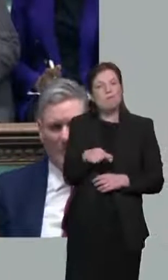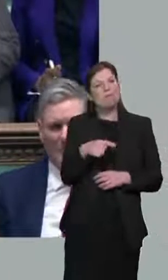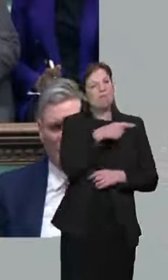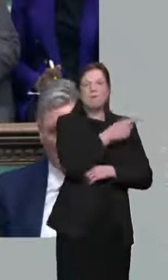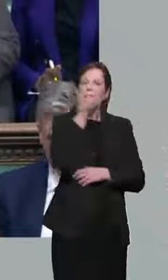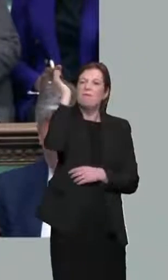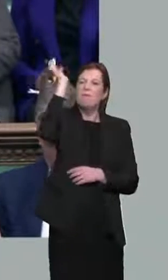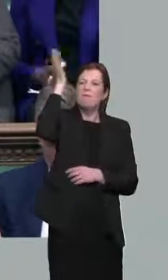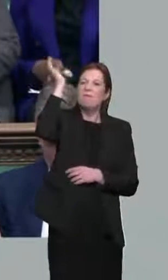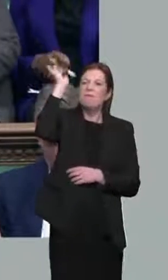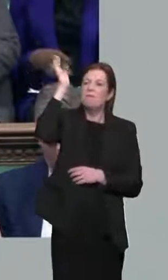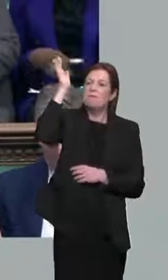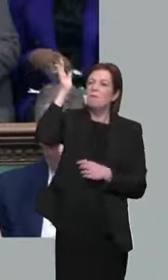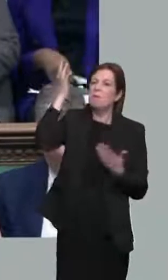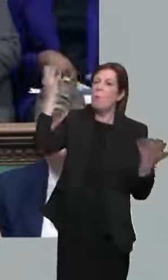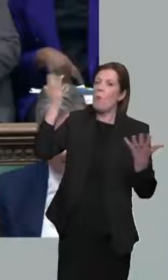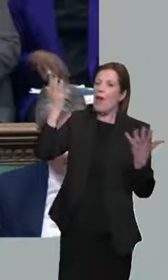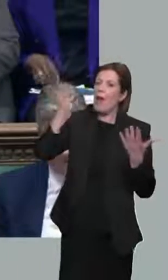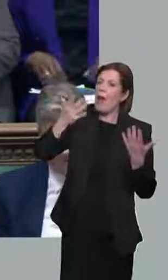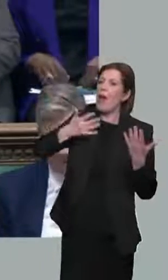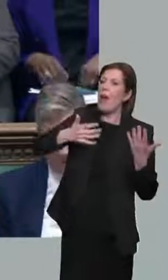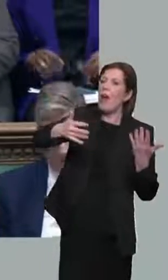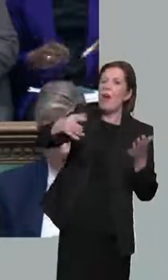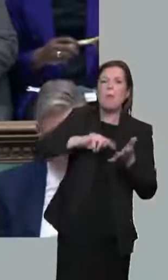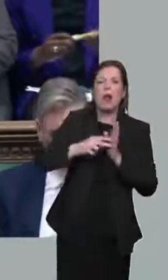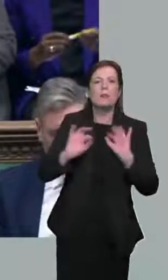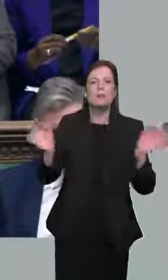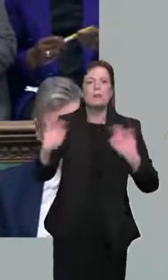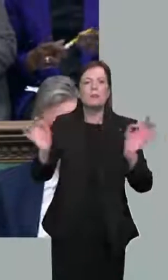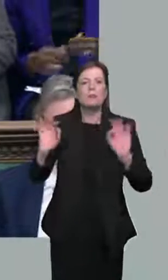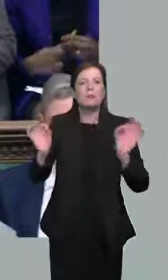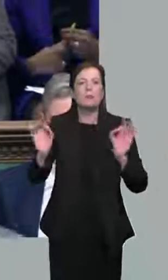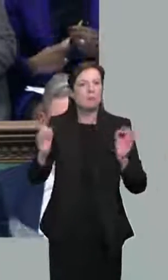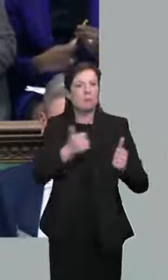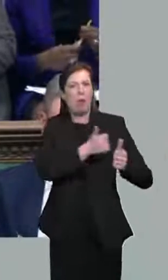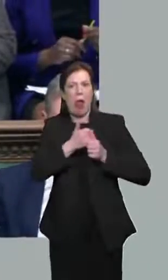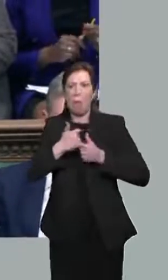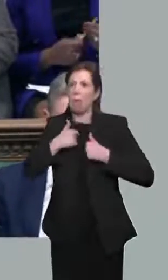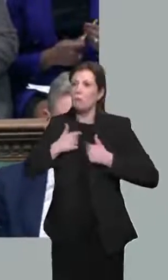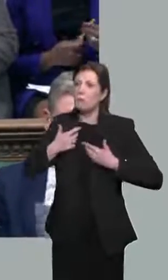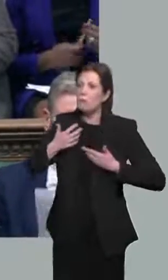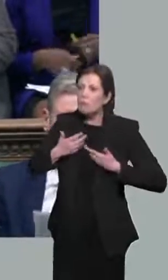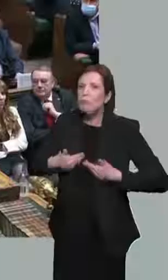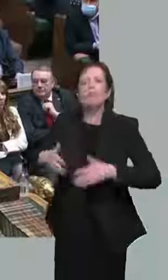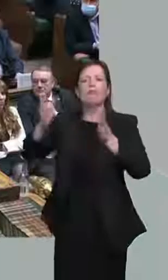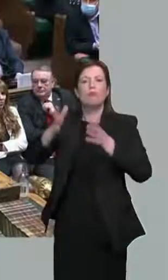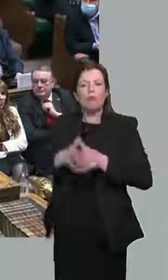lacks the long-term plan for productivity, skills and growth. Where is it Chancellor?